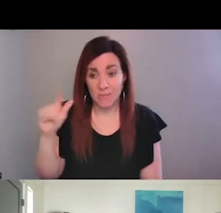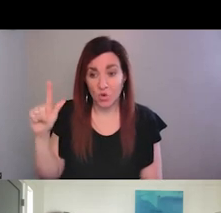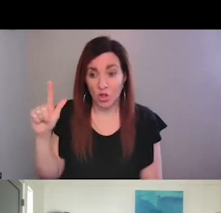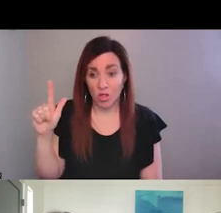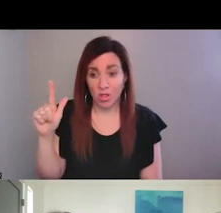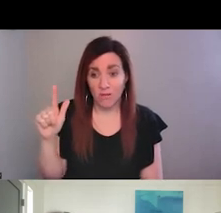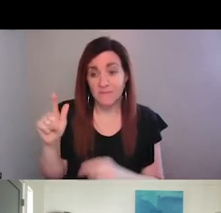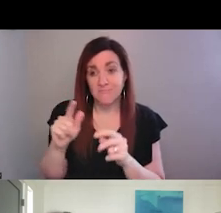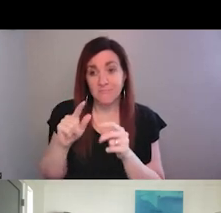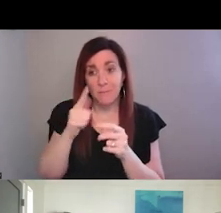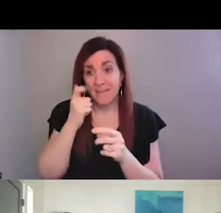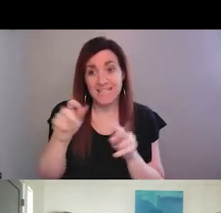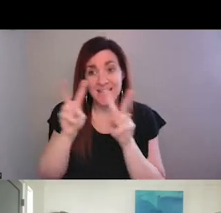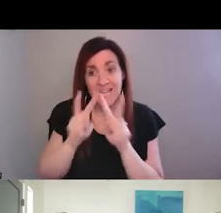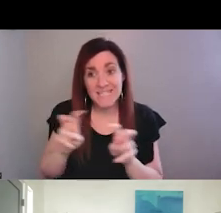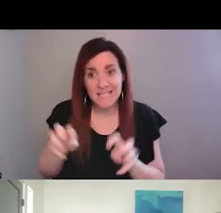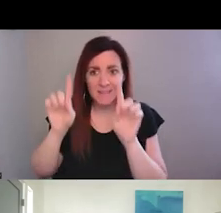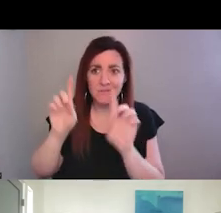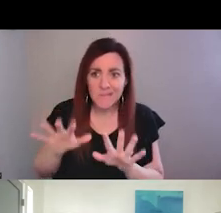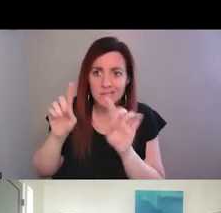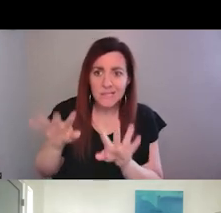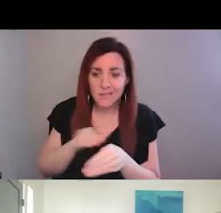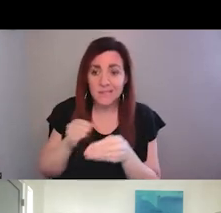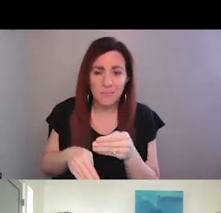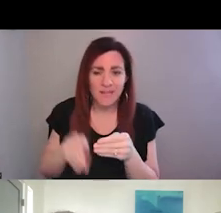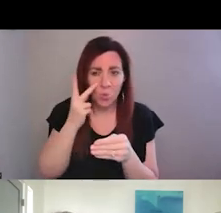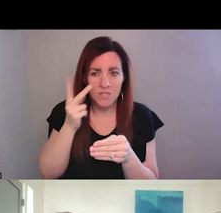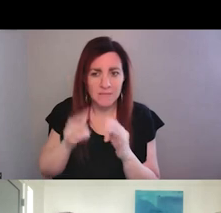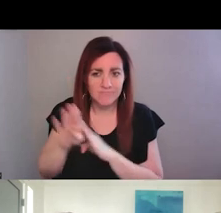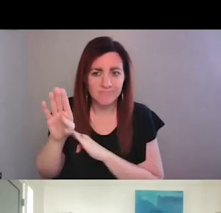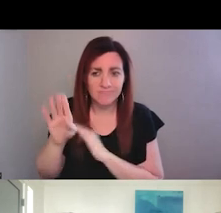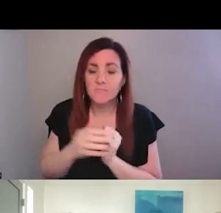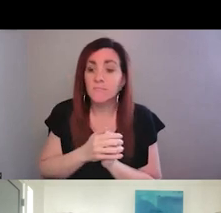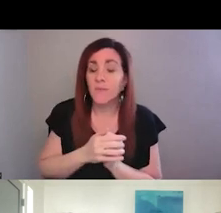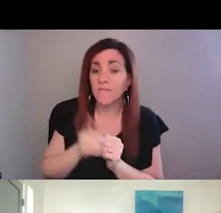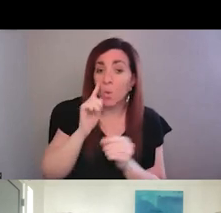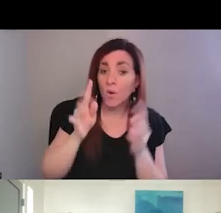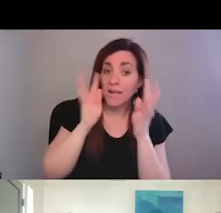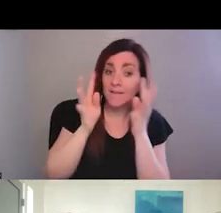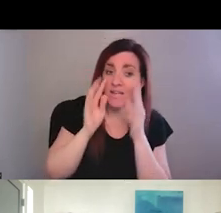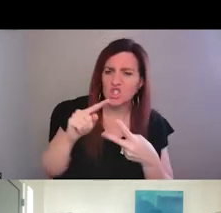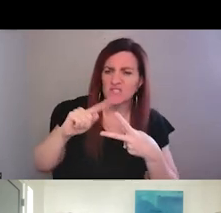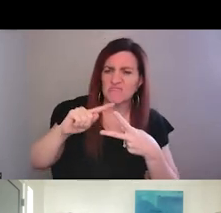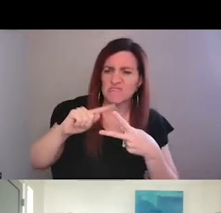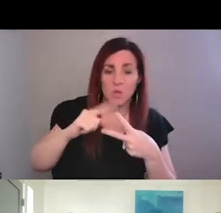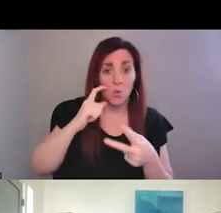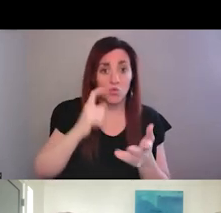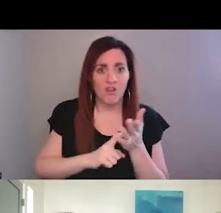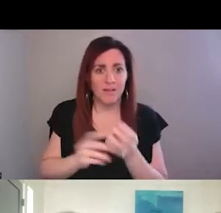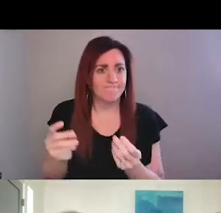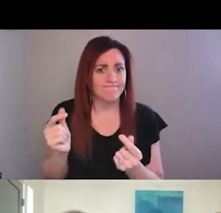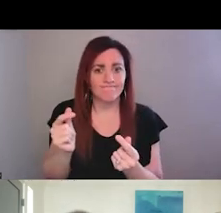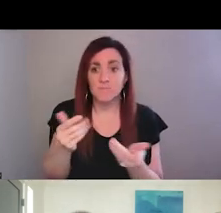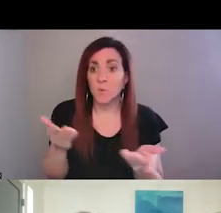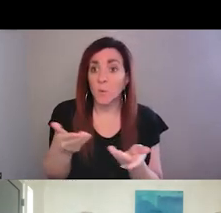of assessment scores are done and the testing is complete. We'll see that as far as innovations. I think the one thing that we recognize very quickly,